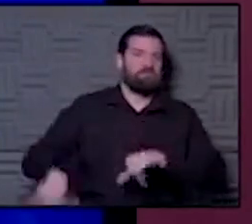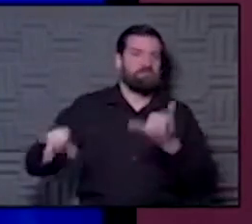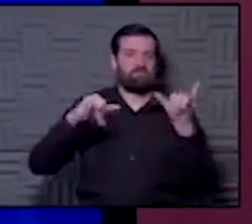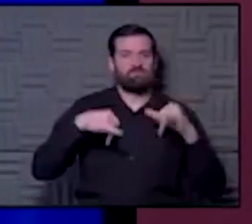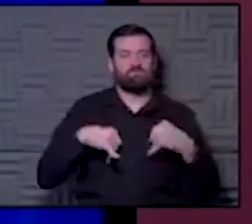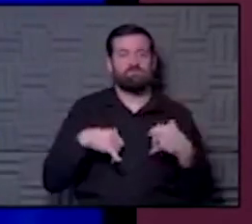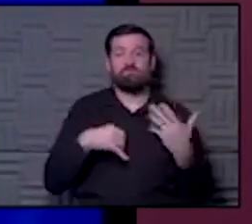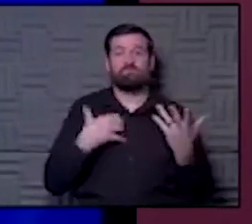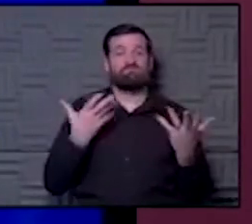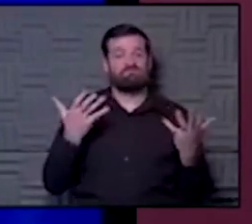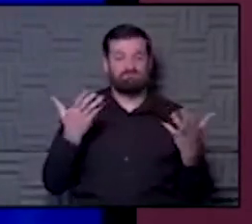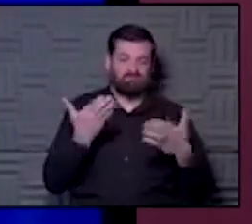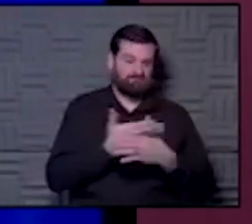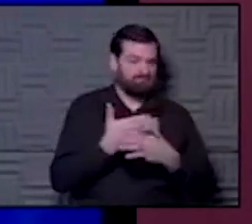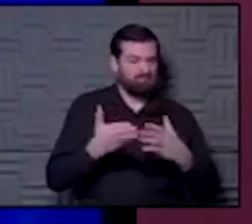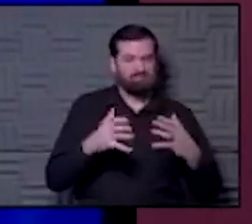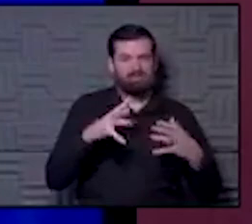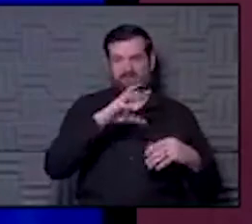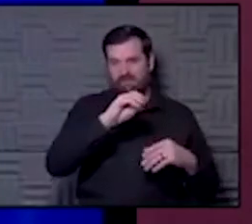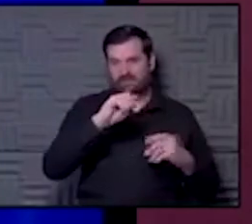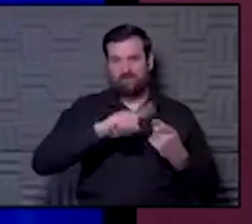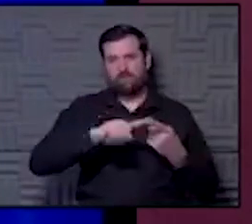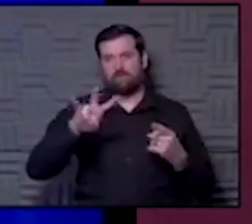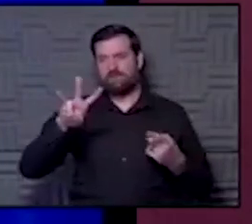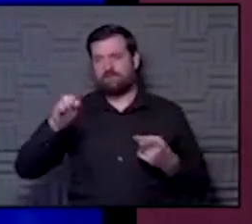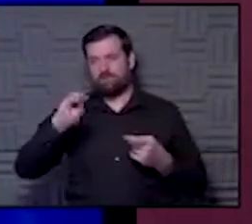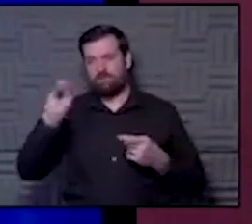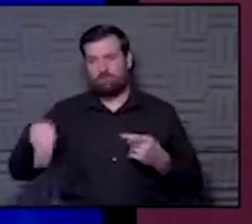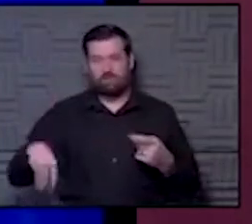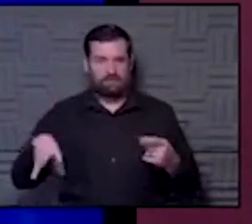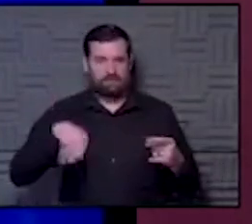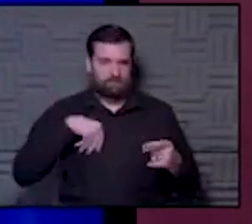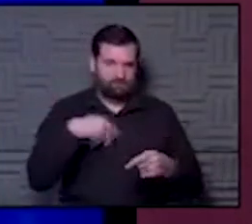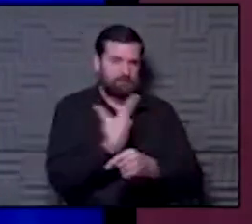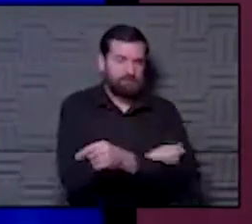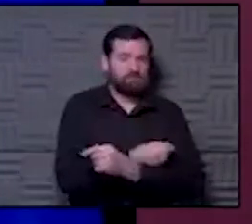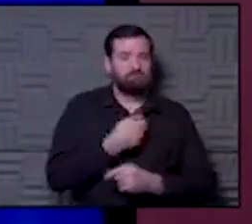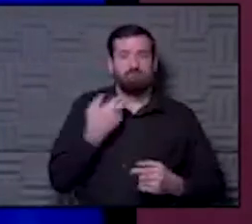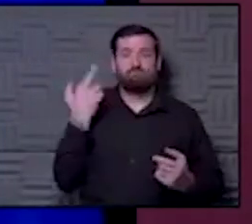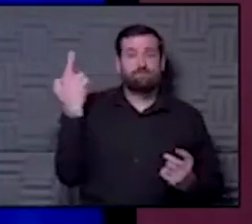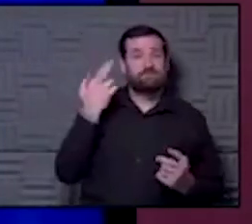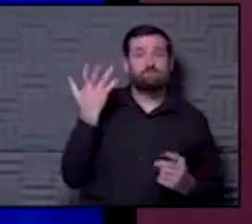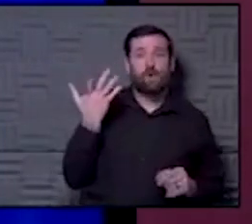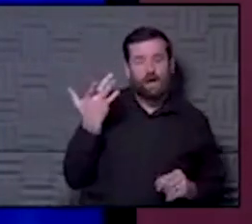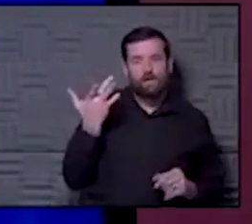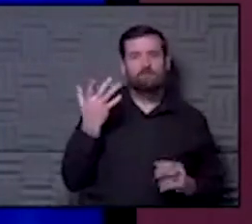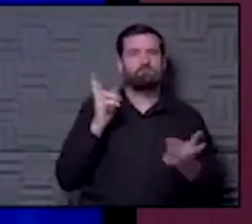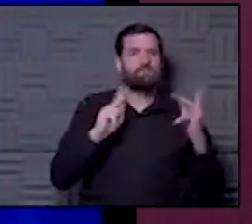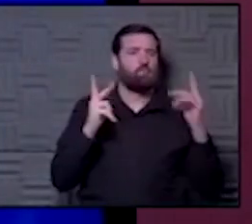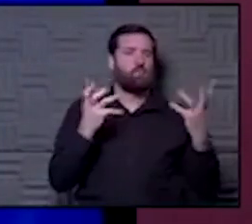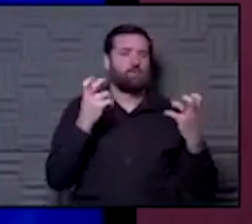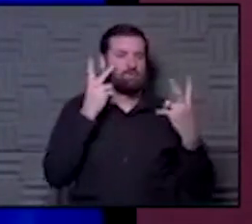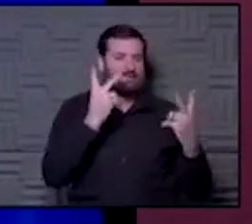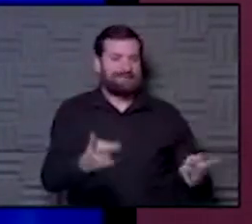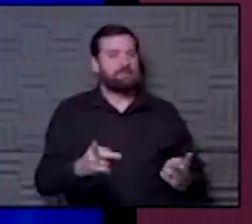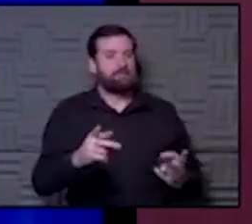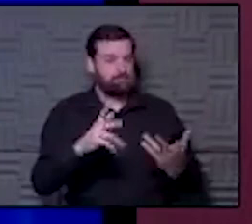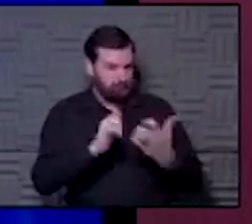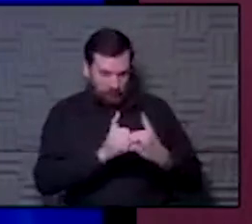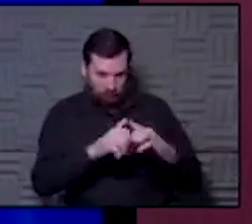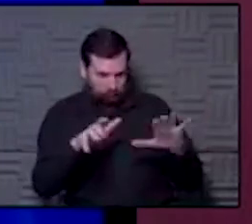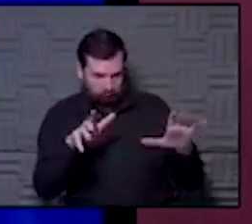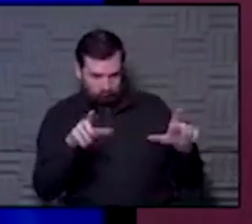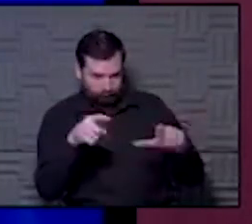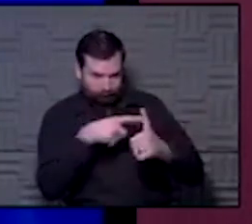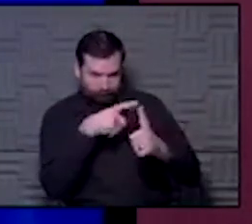The range of uptake is between 50 and 80% in healthcare systems. And the number one reason is just people wanting to see how the folks who initially got it do.